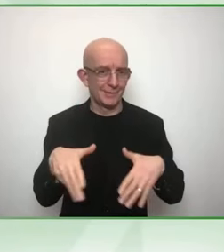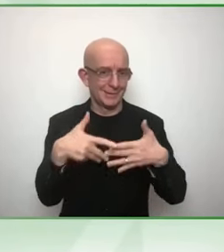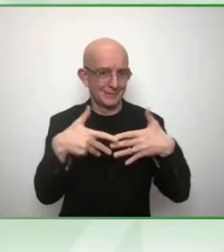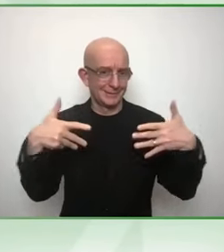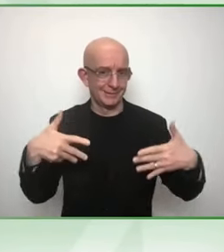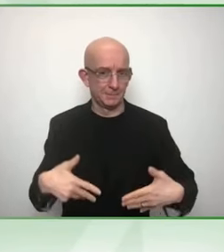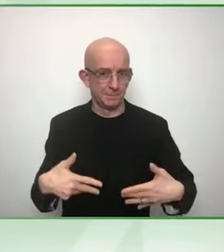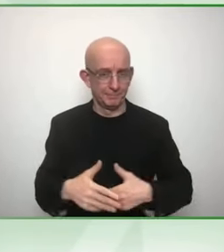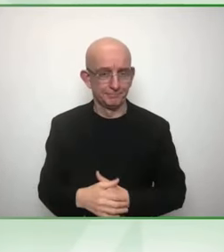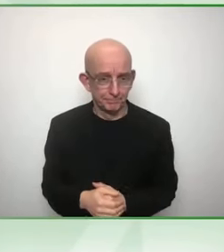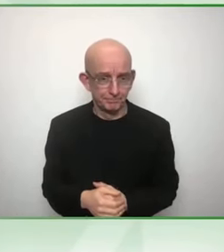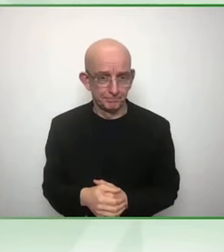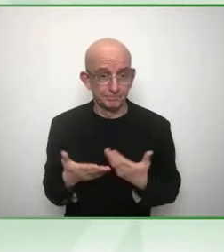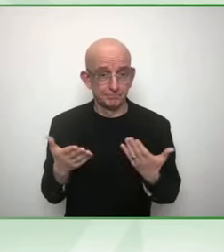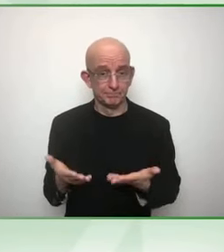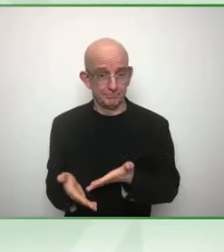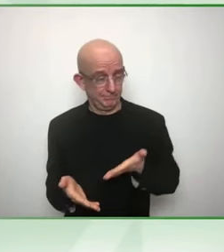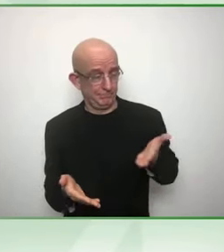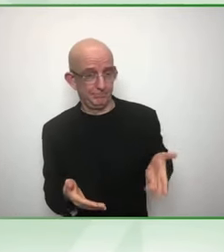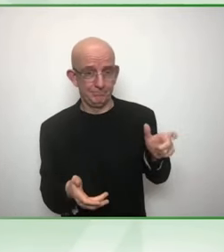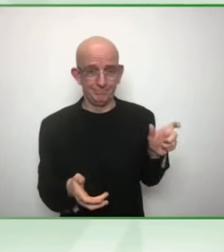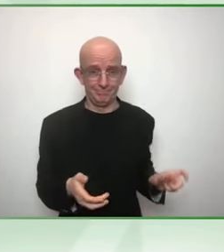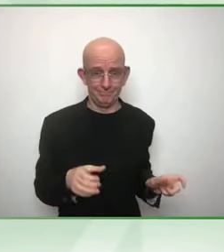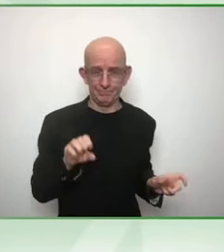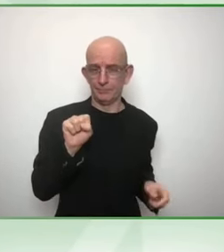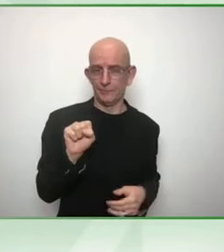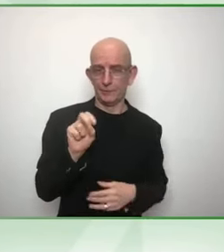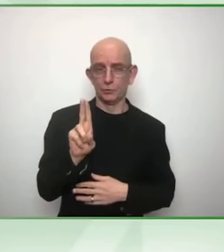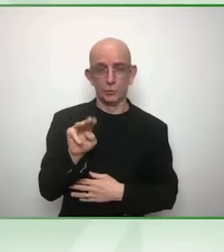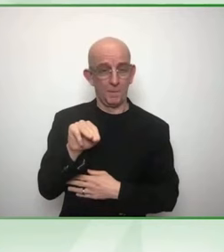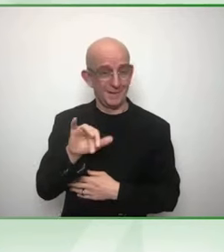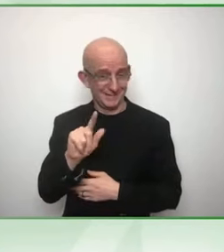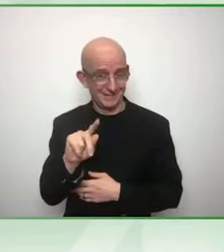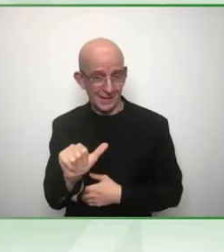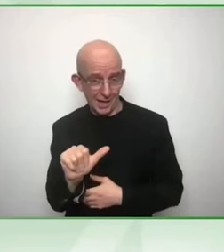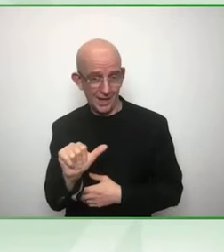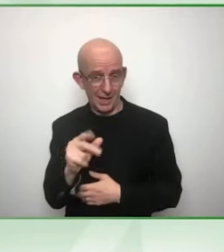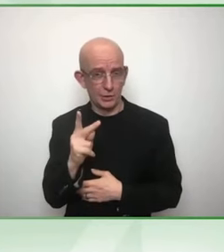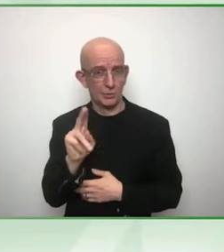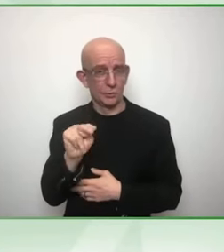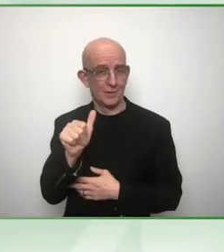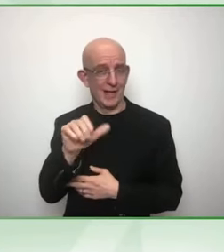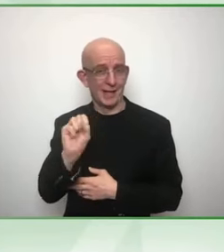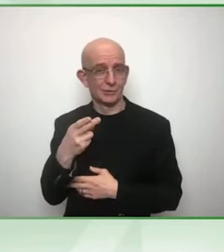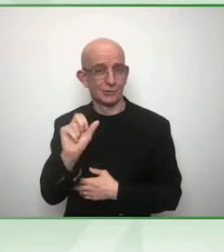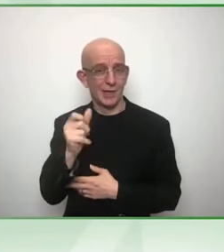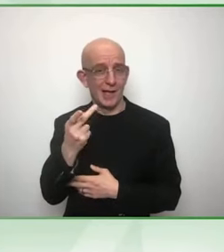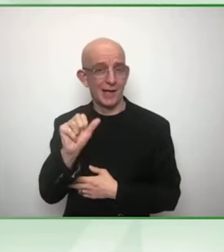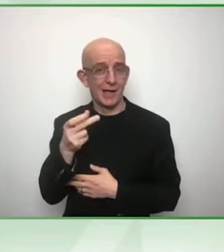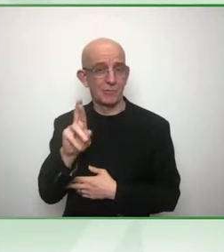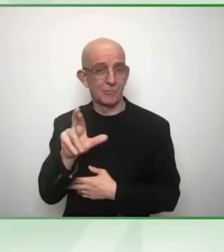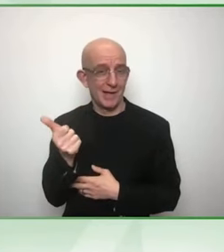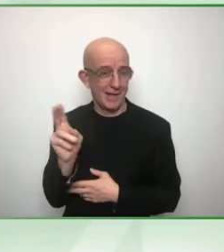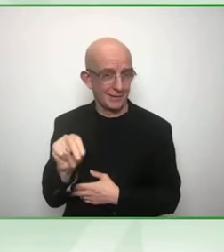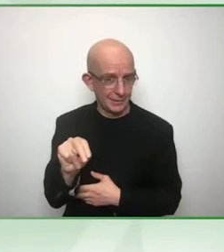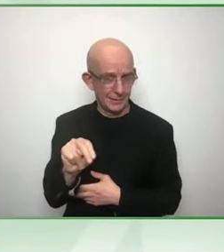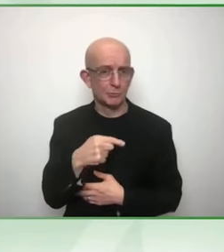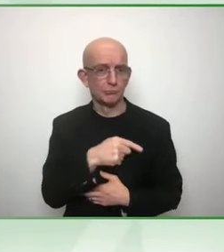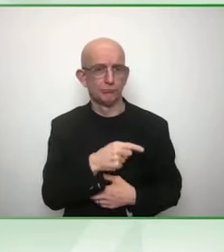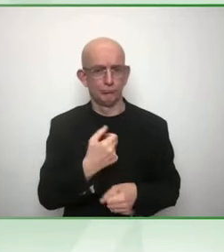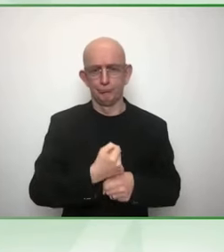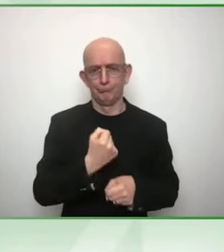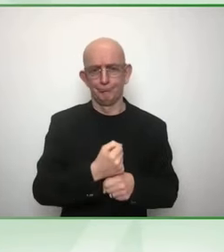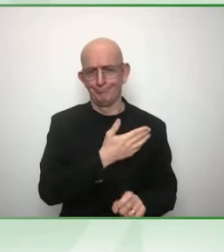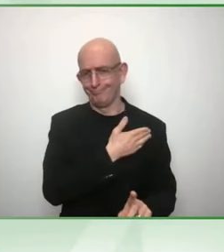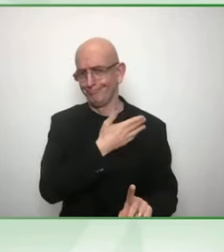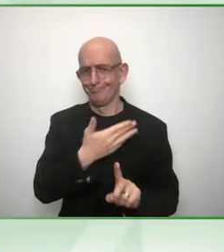She worked for over five years in Singapore and the Asian region, helping build a more inclusive society there. And she's